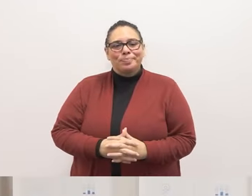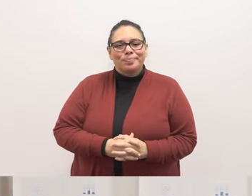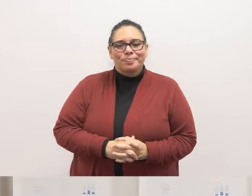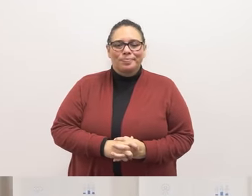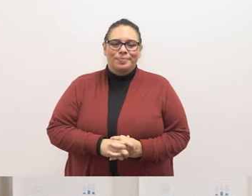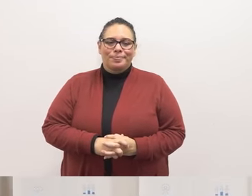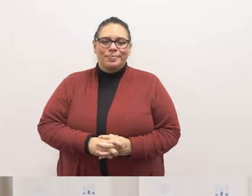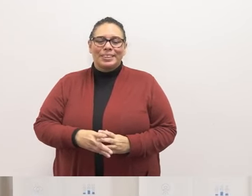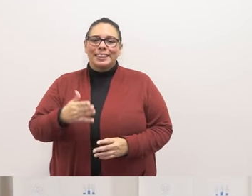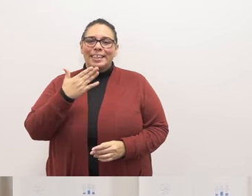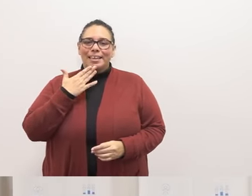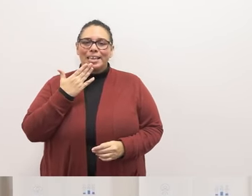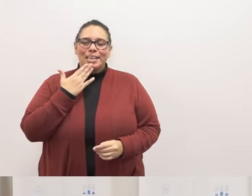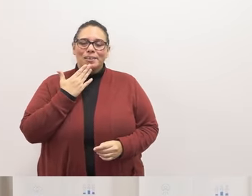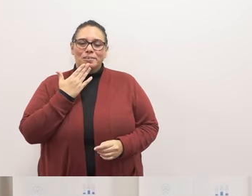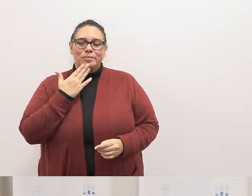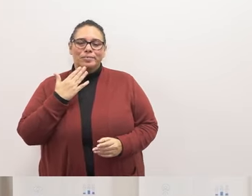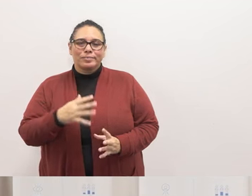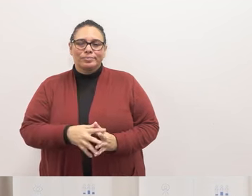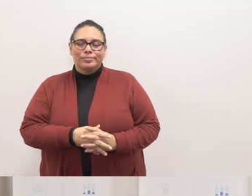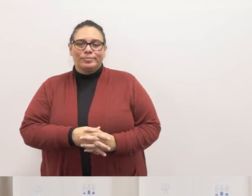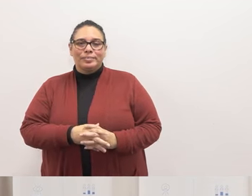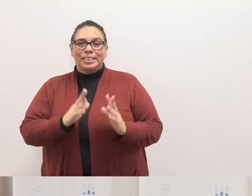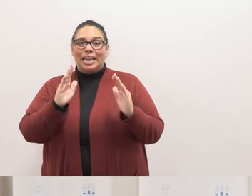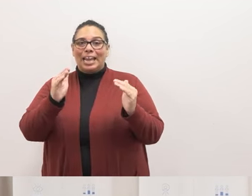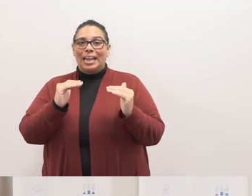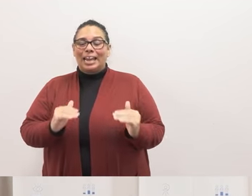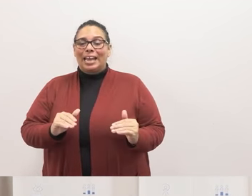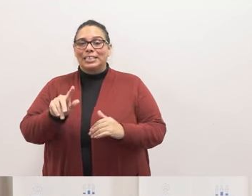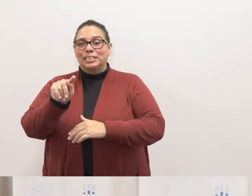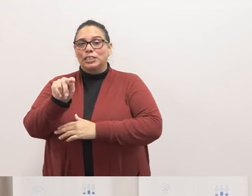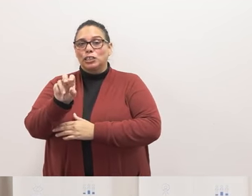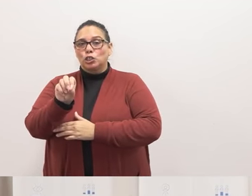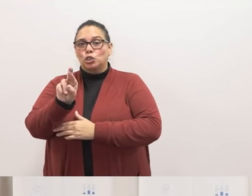Thank you. Next, we have Tori.